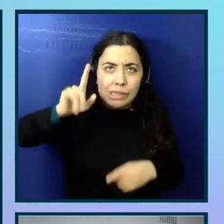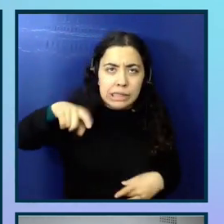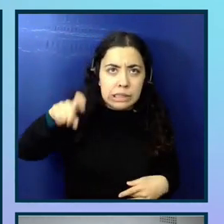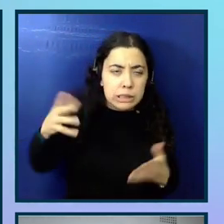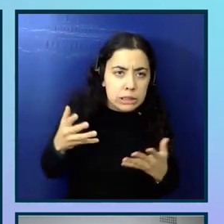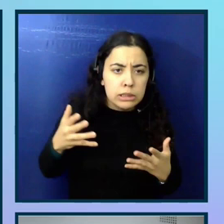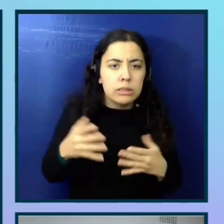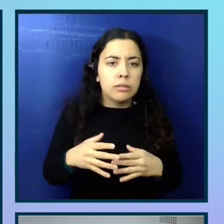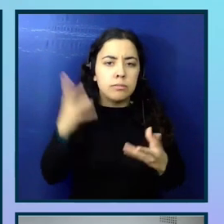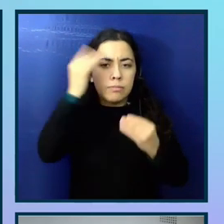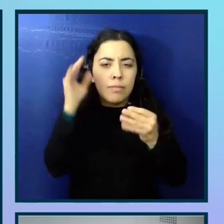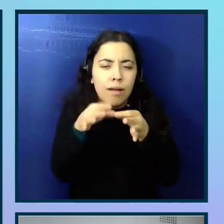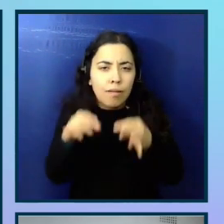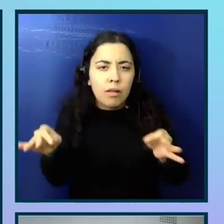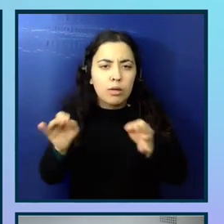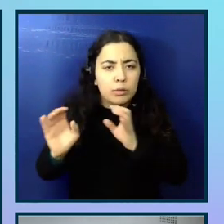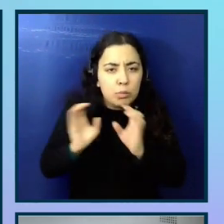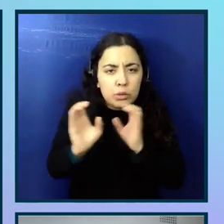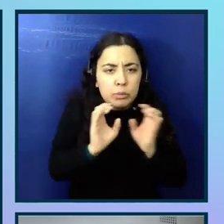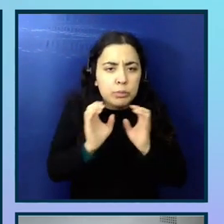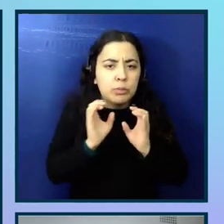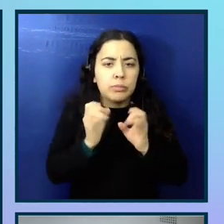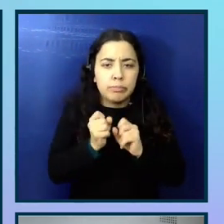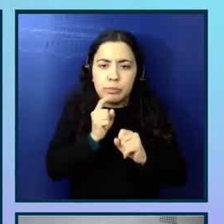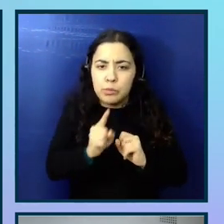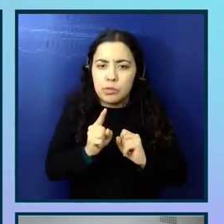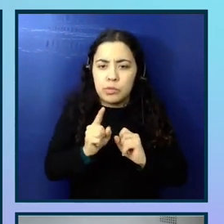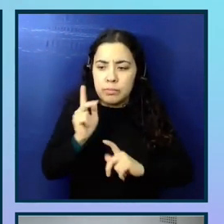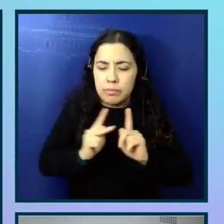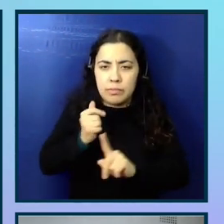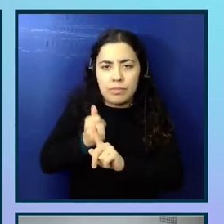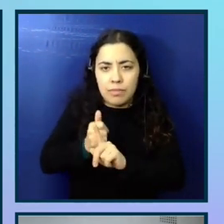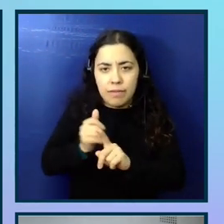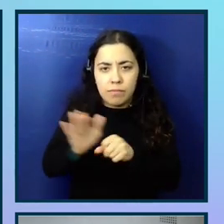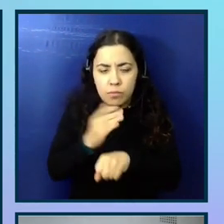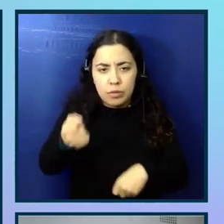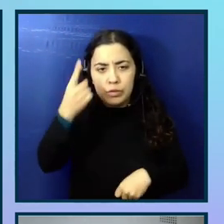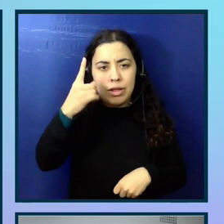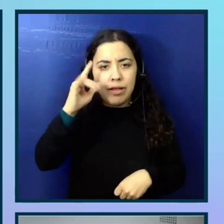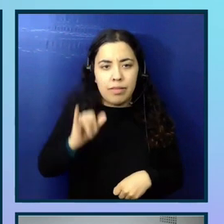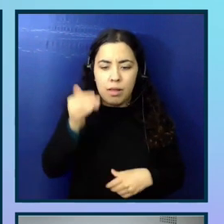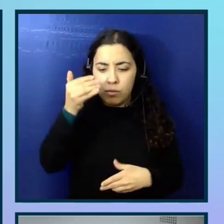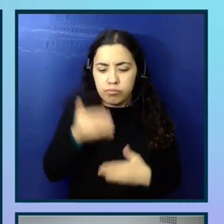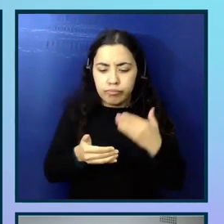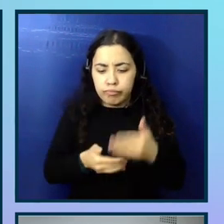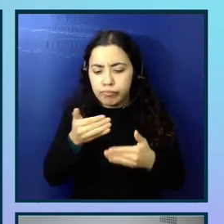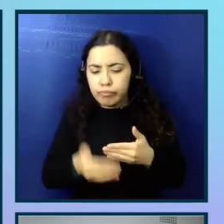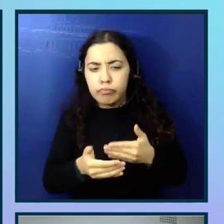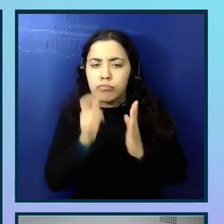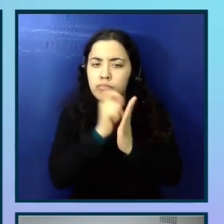start to think about like language and communication, making sure people can understand like the process and the content that's written